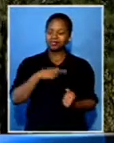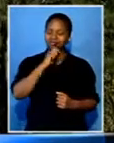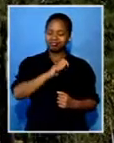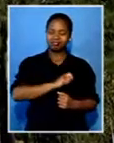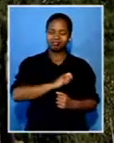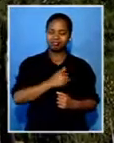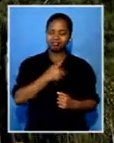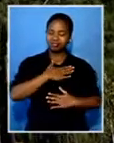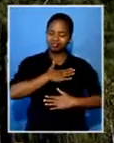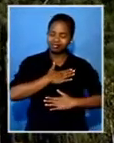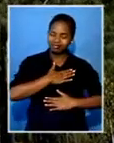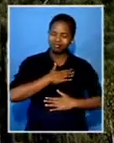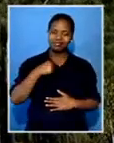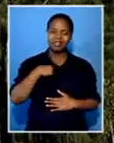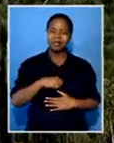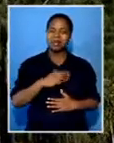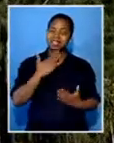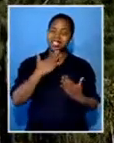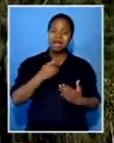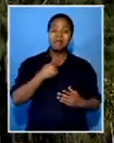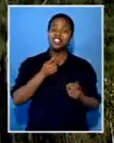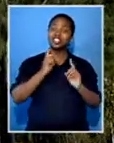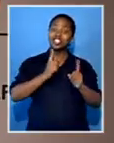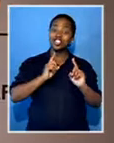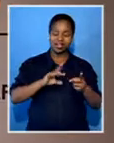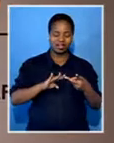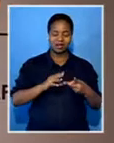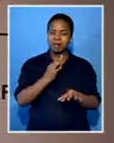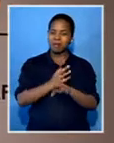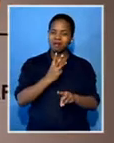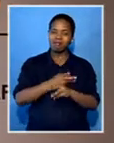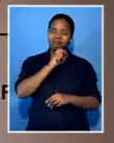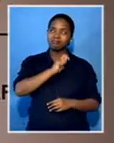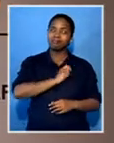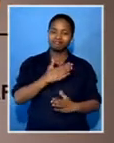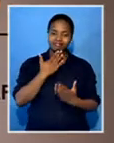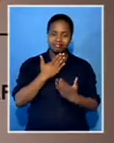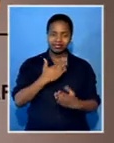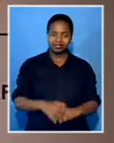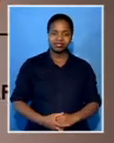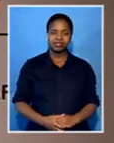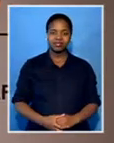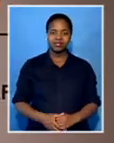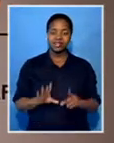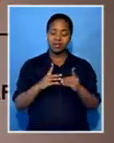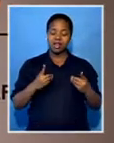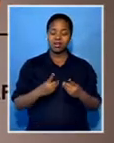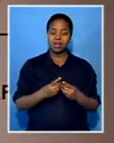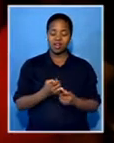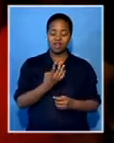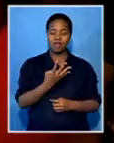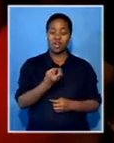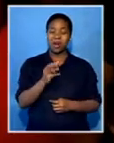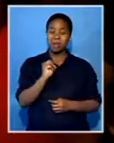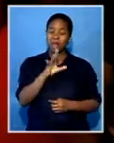I just want to give the credit to my teachers and my parents. The department says it will invest $400 million a year to support